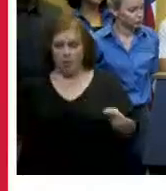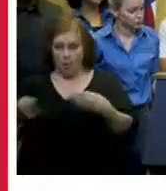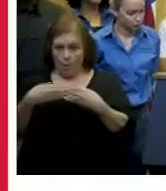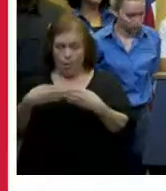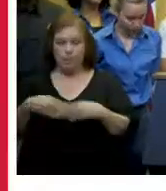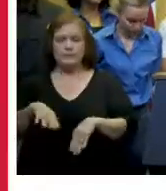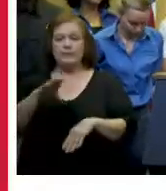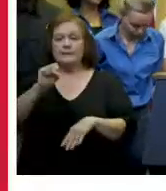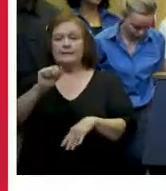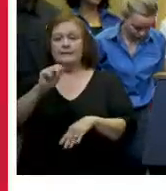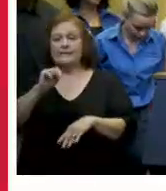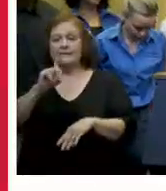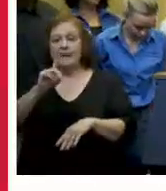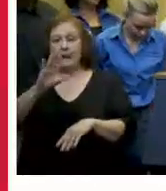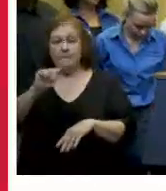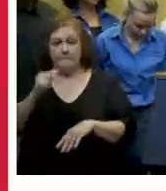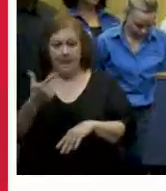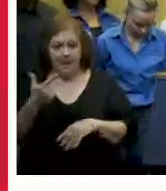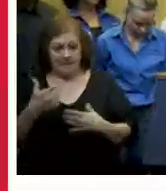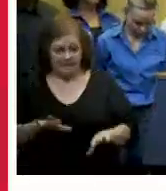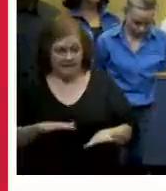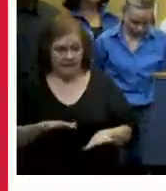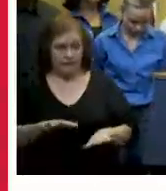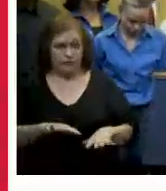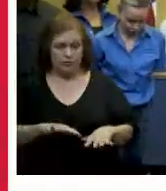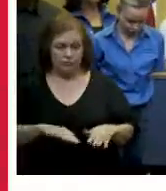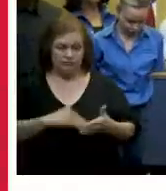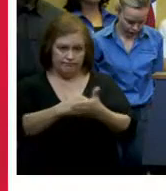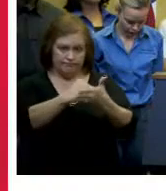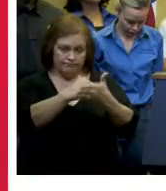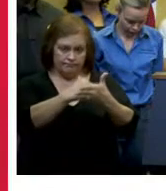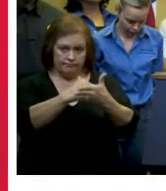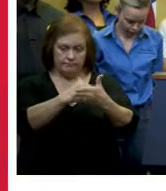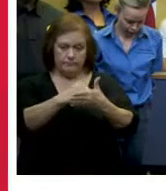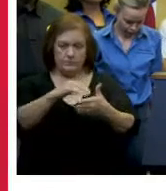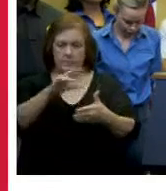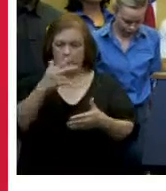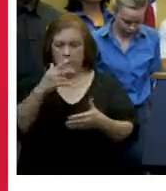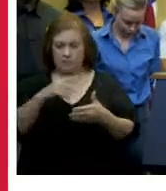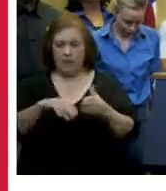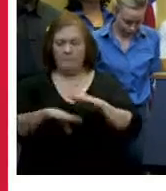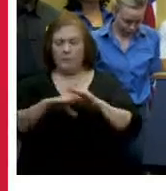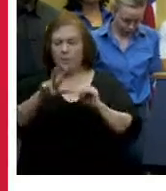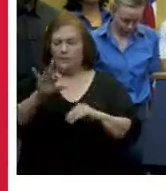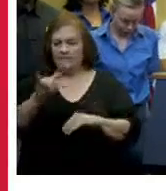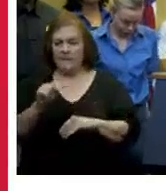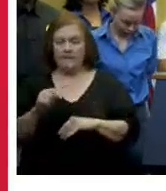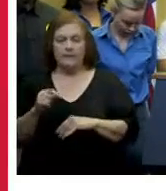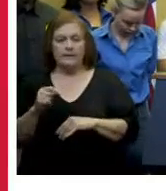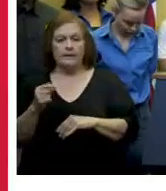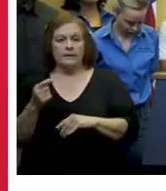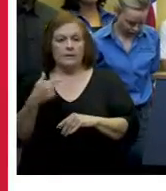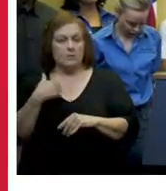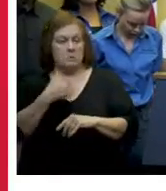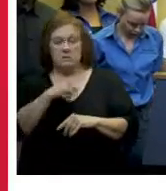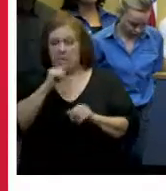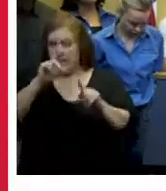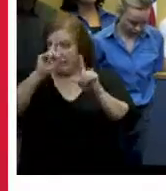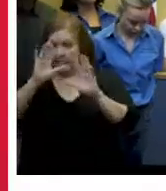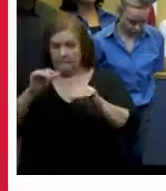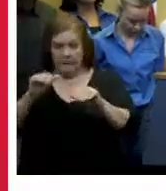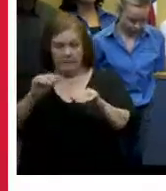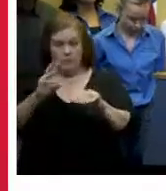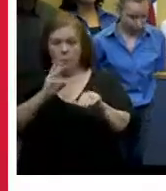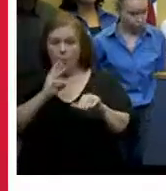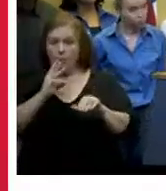sandbags on the uh on the uh locked doors up to a three foot level just in case we do not predict any overtopping based on the